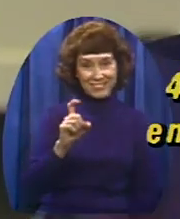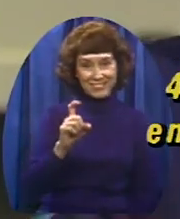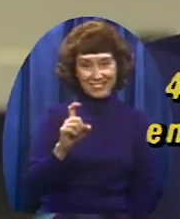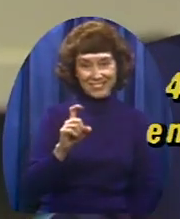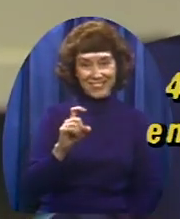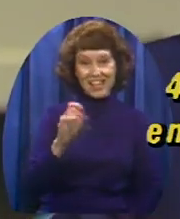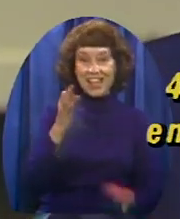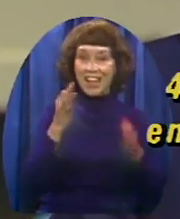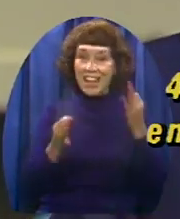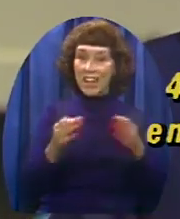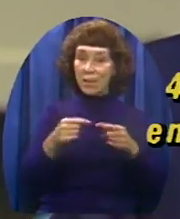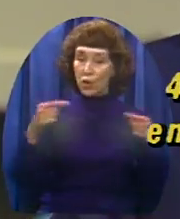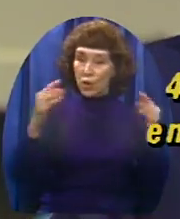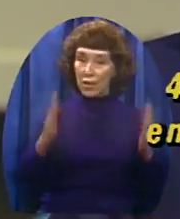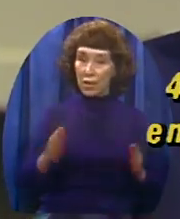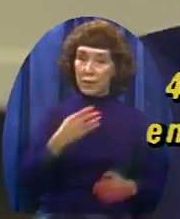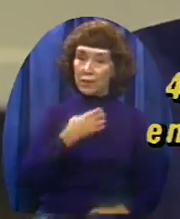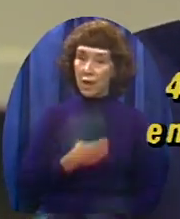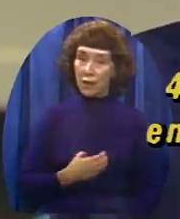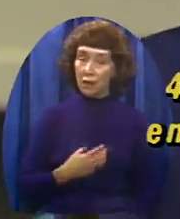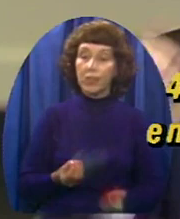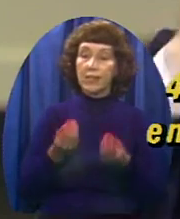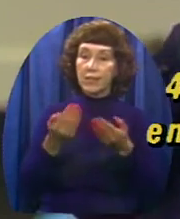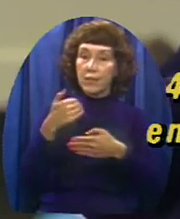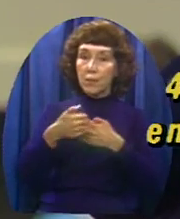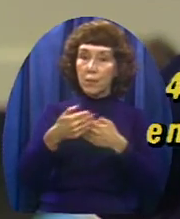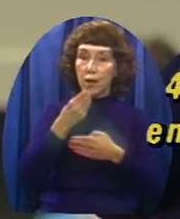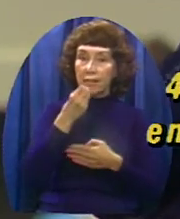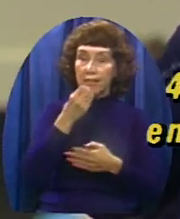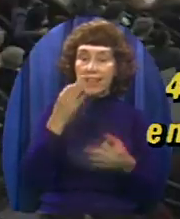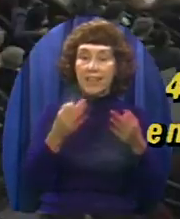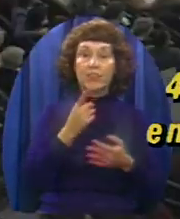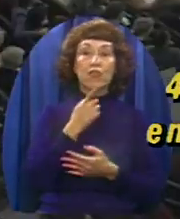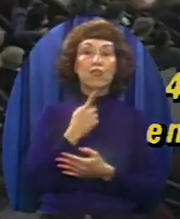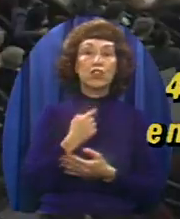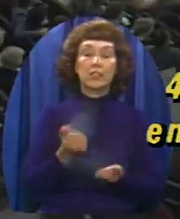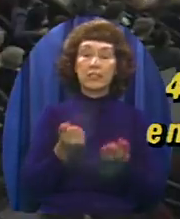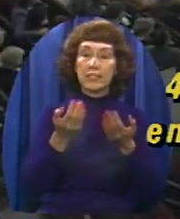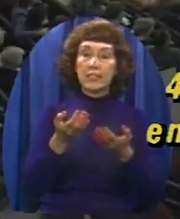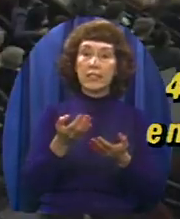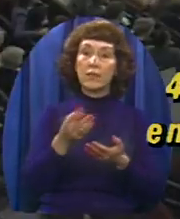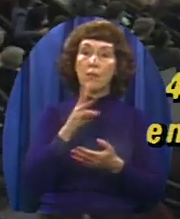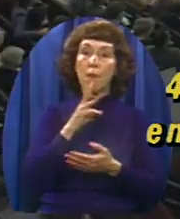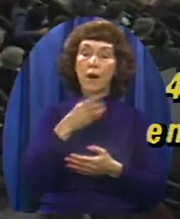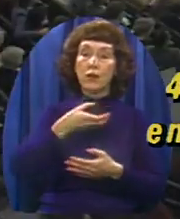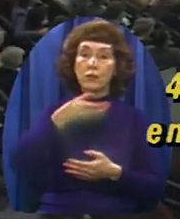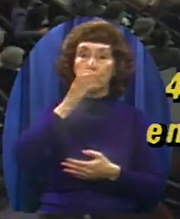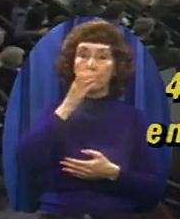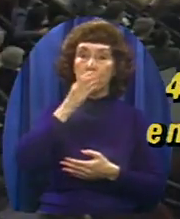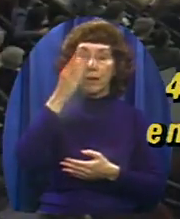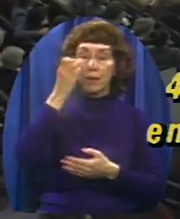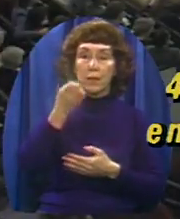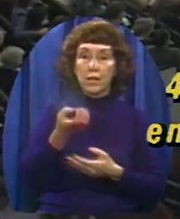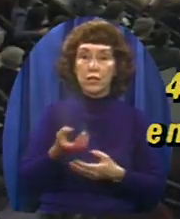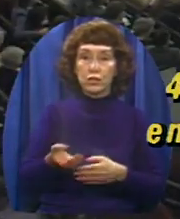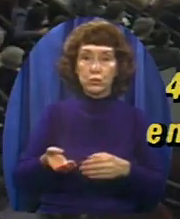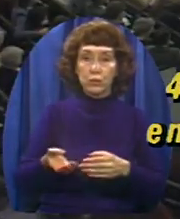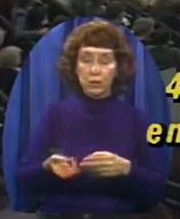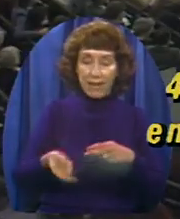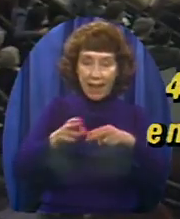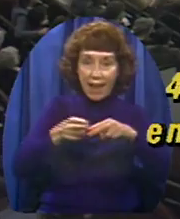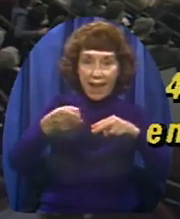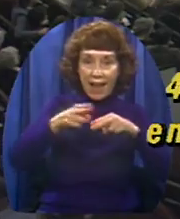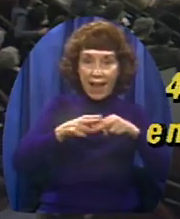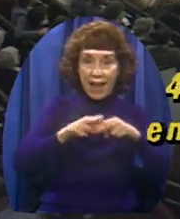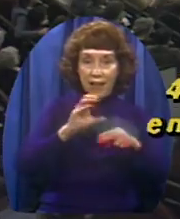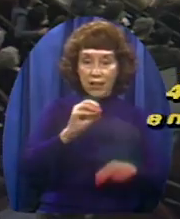enemy be hungry, give him bread to eat If he be thirsty, give him water to drink For thou shalt heap coals of fire upon his head And the Lord